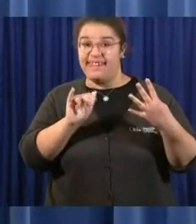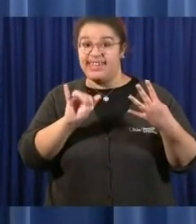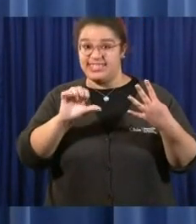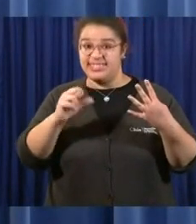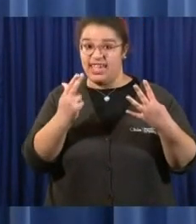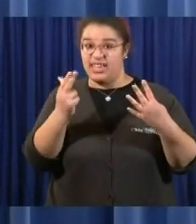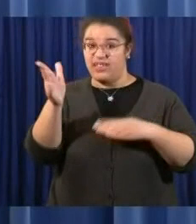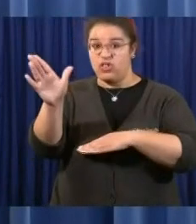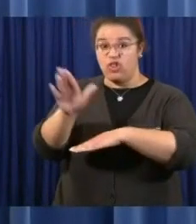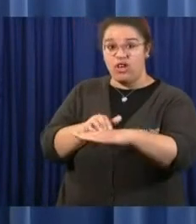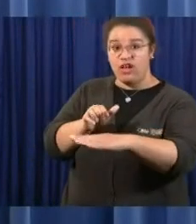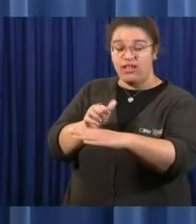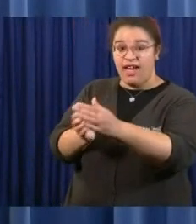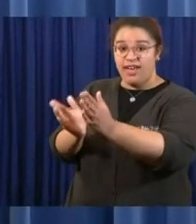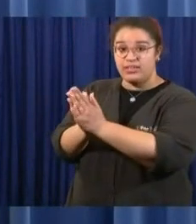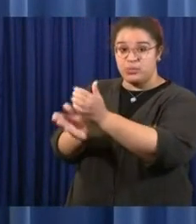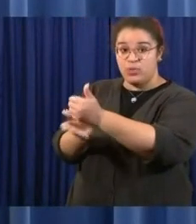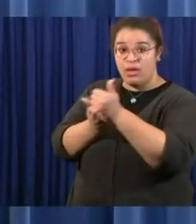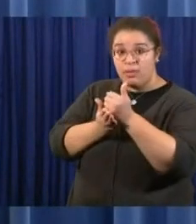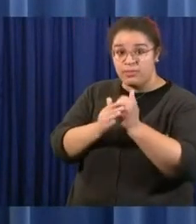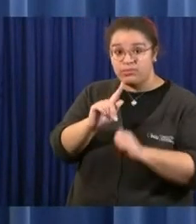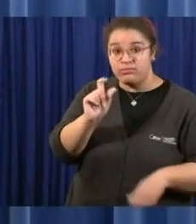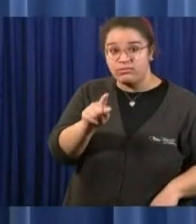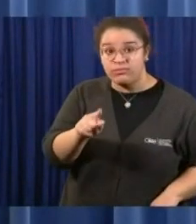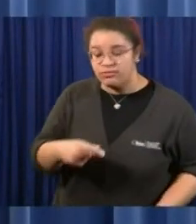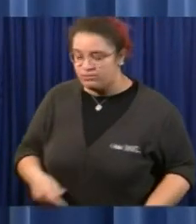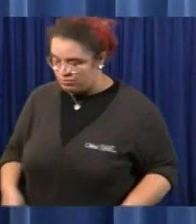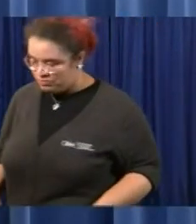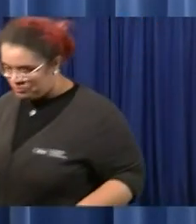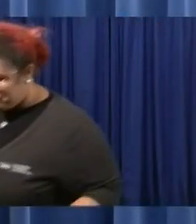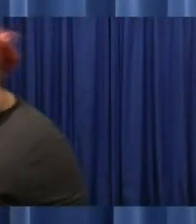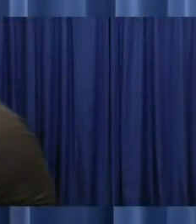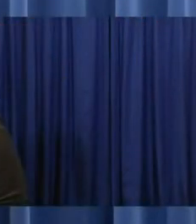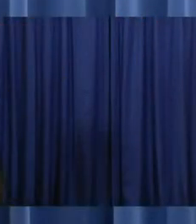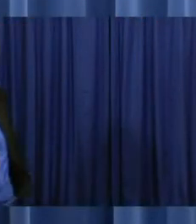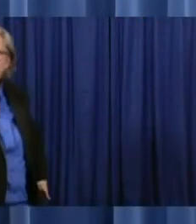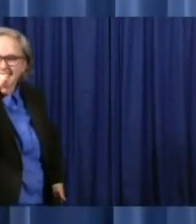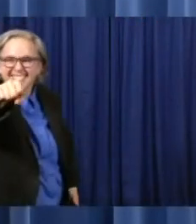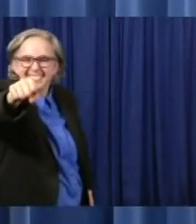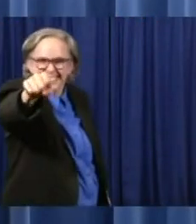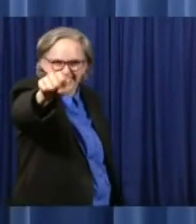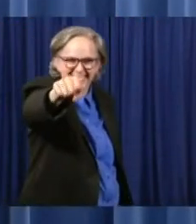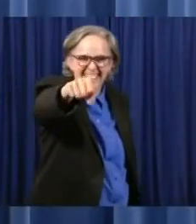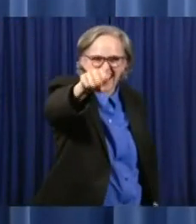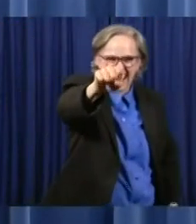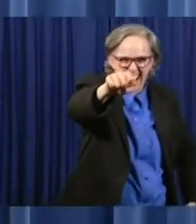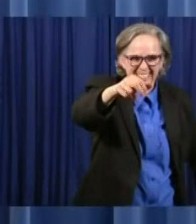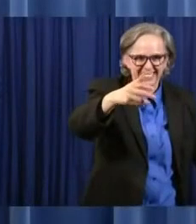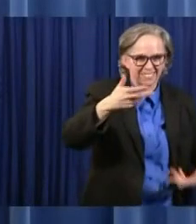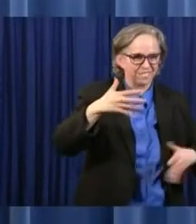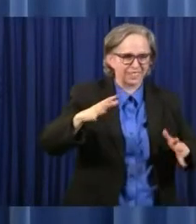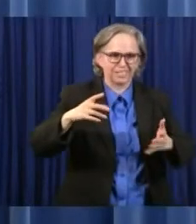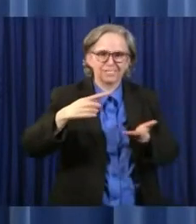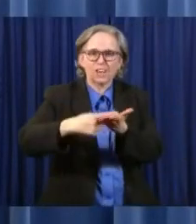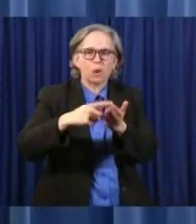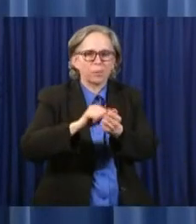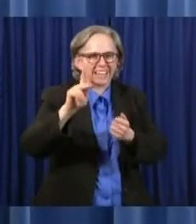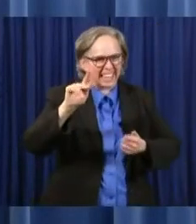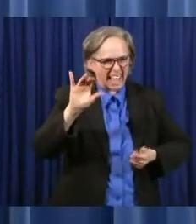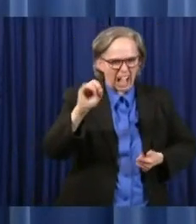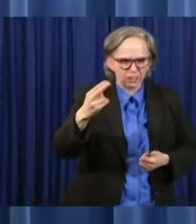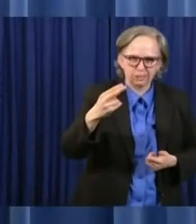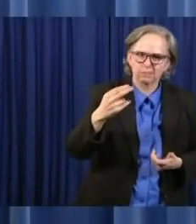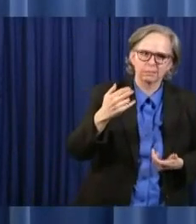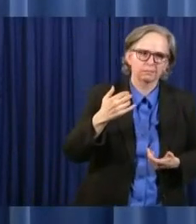Yes, I have. And I talked to him, uh, a lot about the, uh, the economy, um,